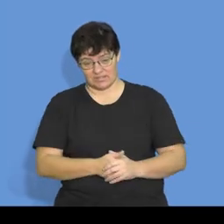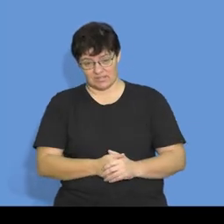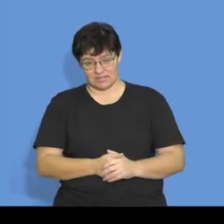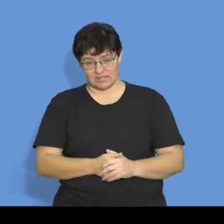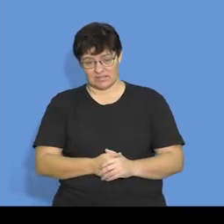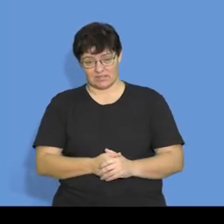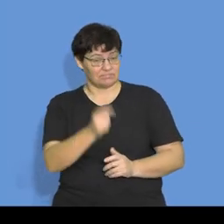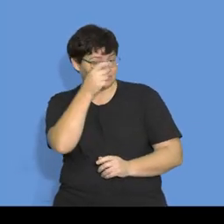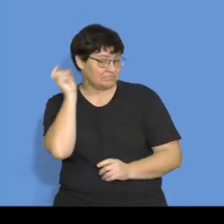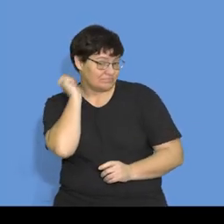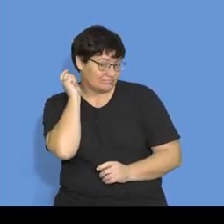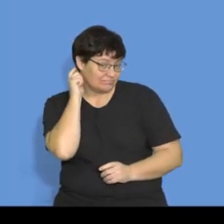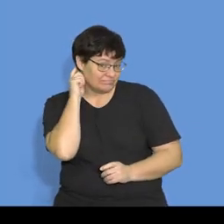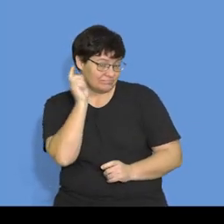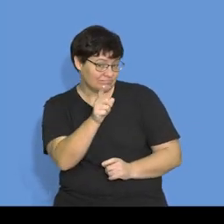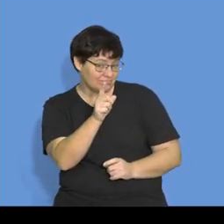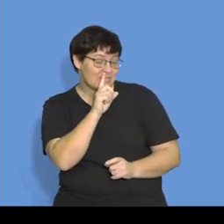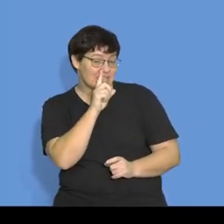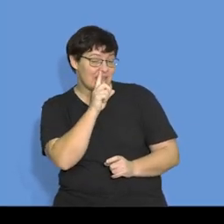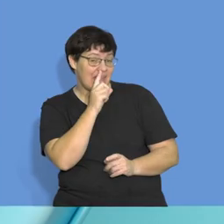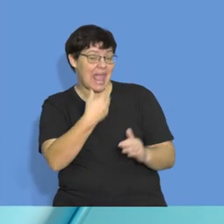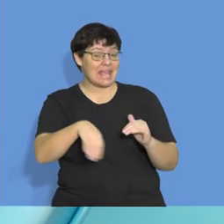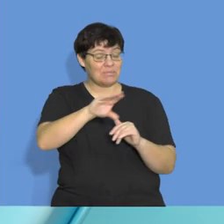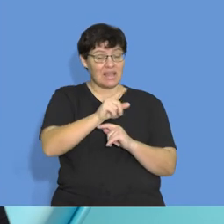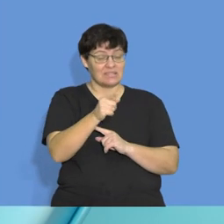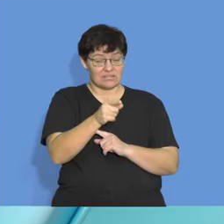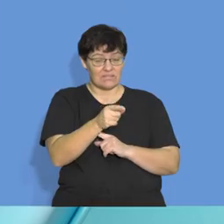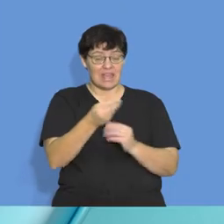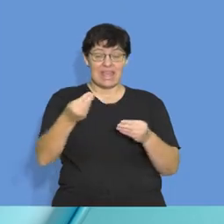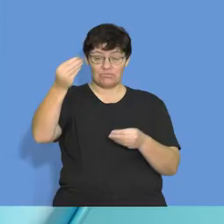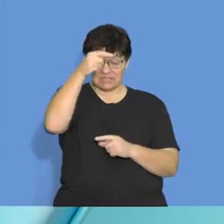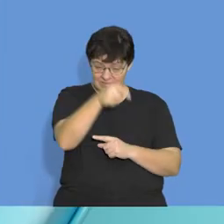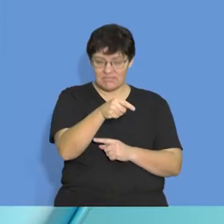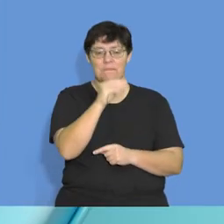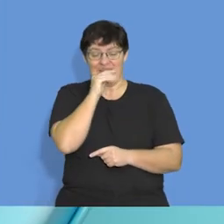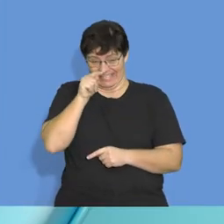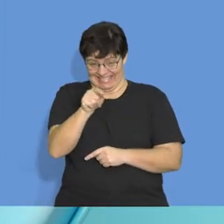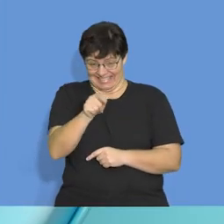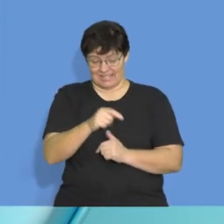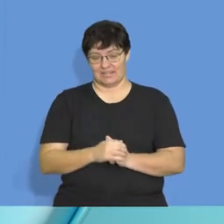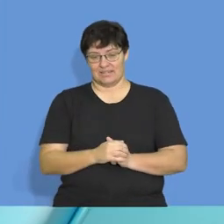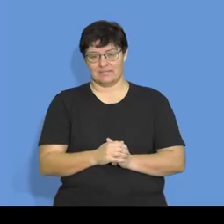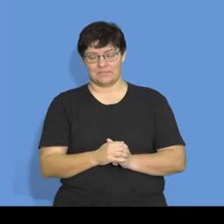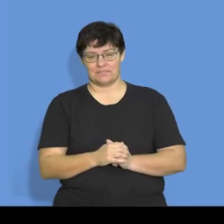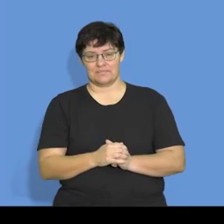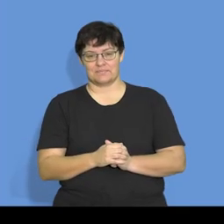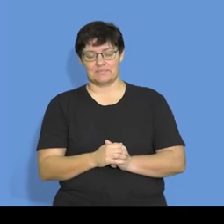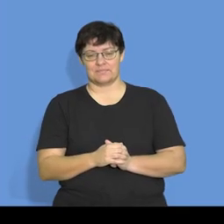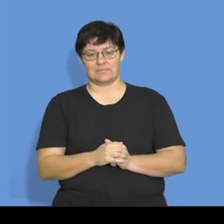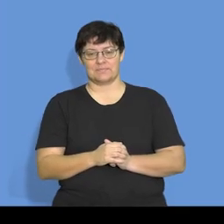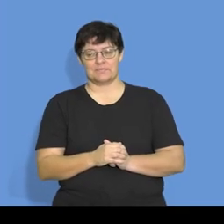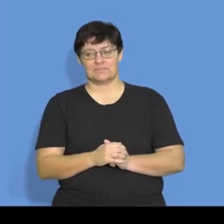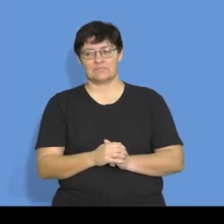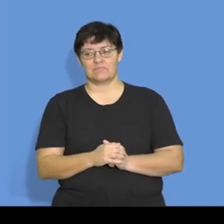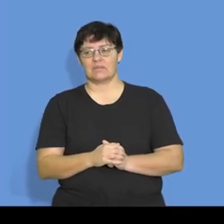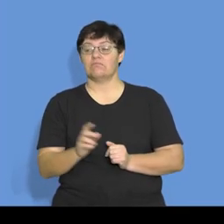keep that in mind. When they're talking about capitalization of interest, this is what we mean. Okay. Right? In terms of the question,